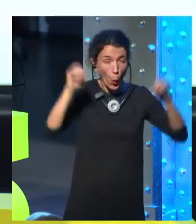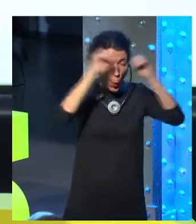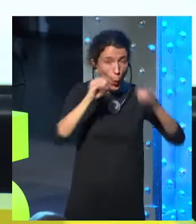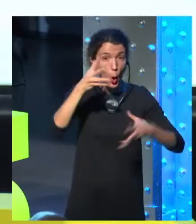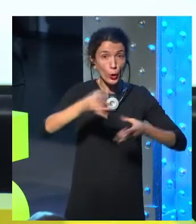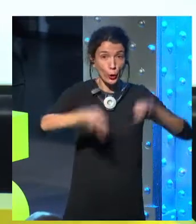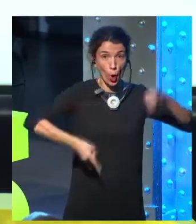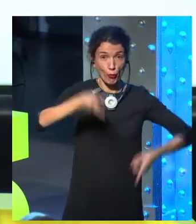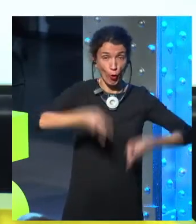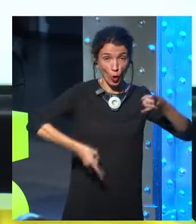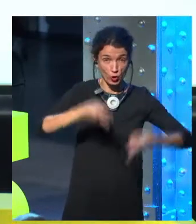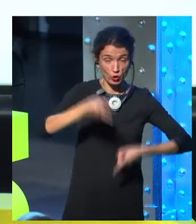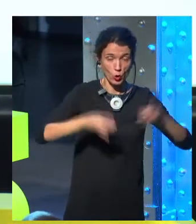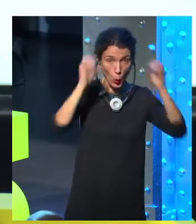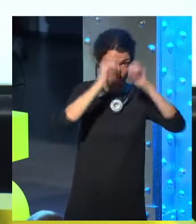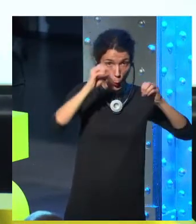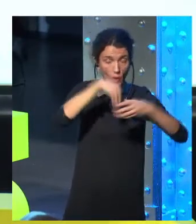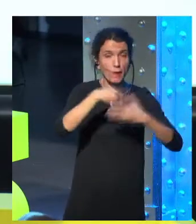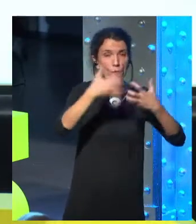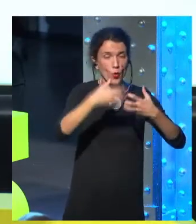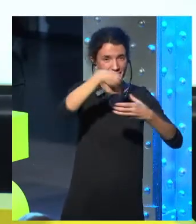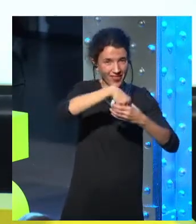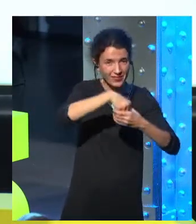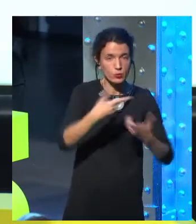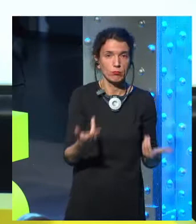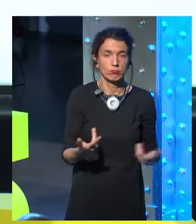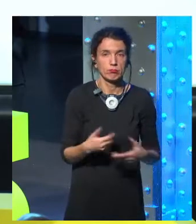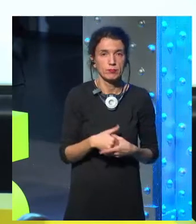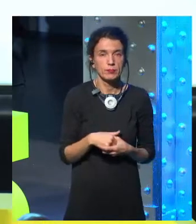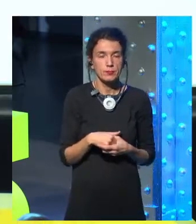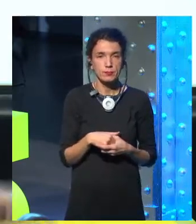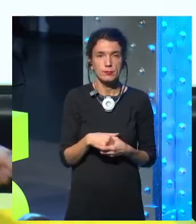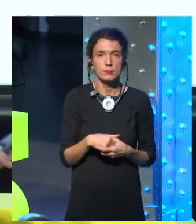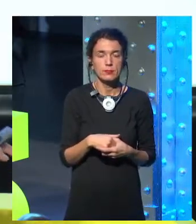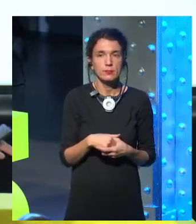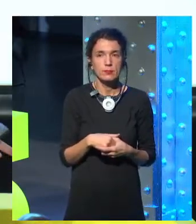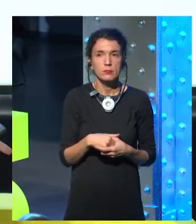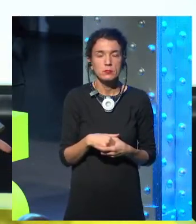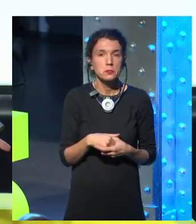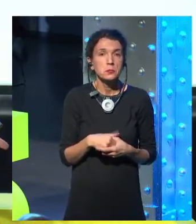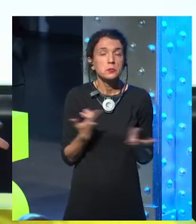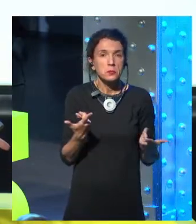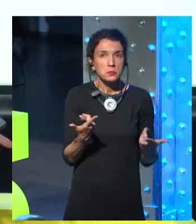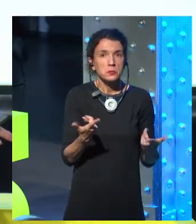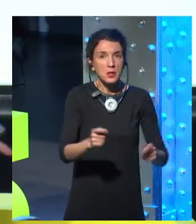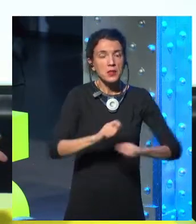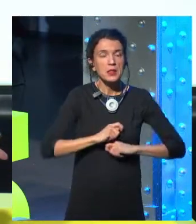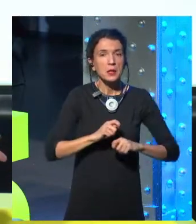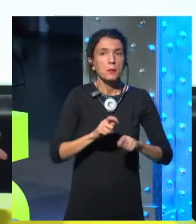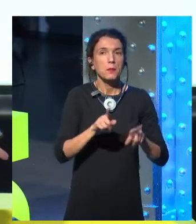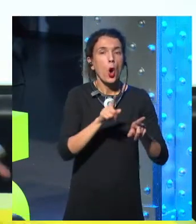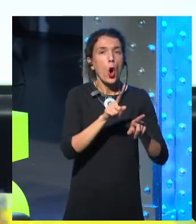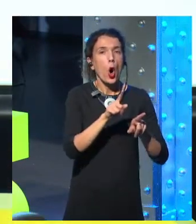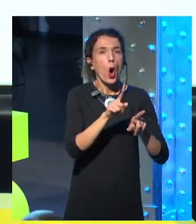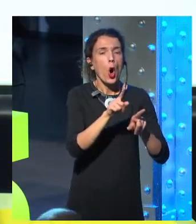not one thing, but it will show you a list of items, and you make the choice. It's going through millions of pages for you, which is what a computer's good at.